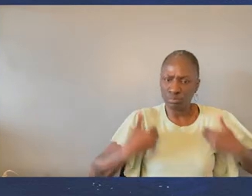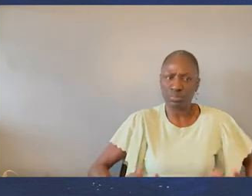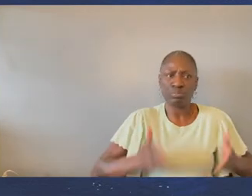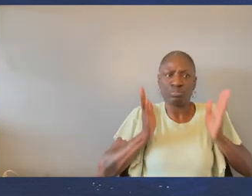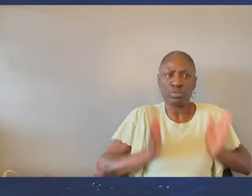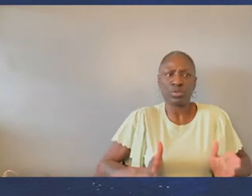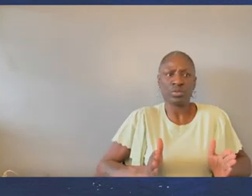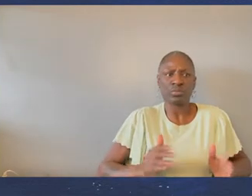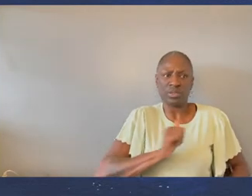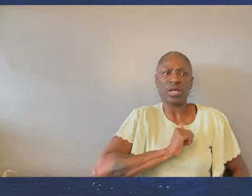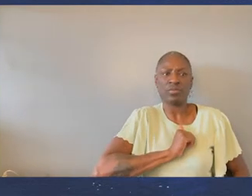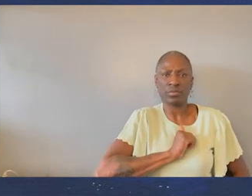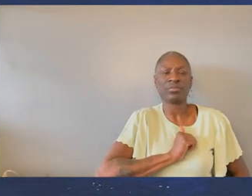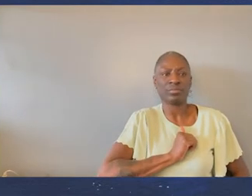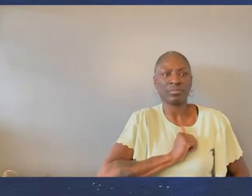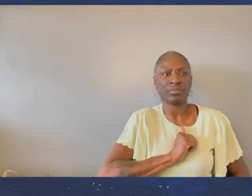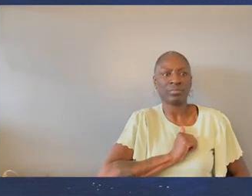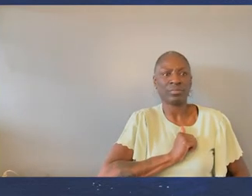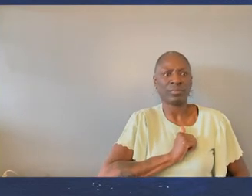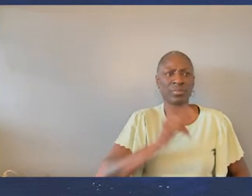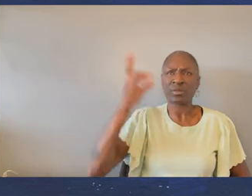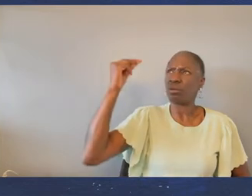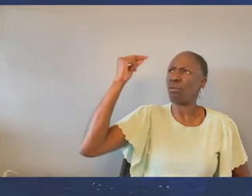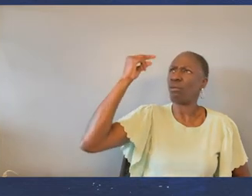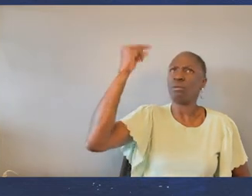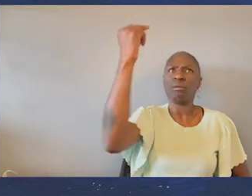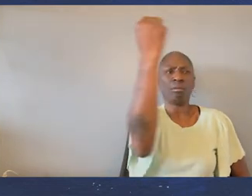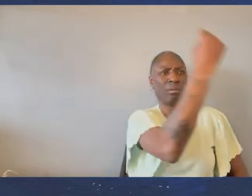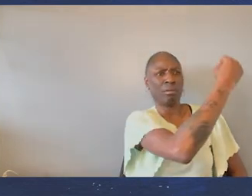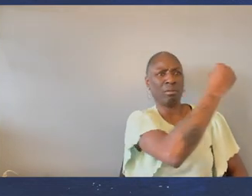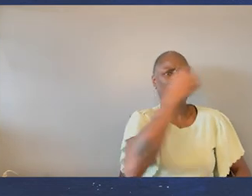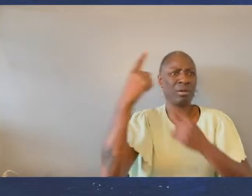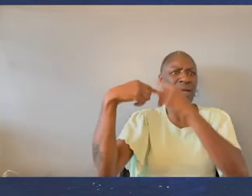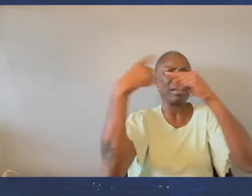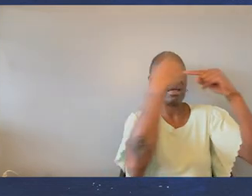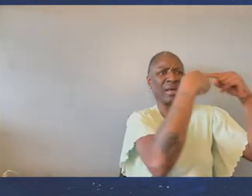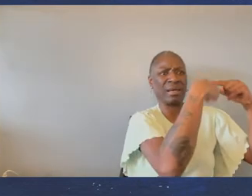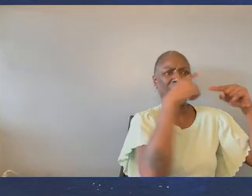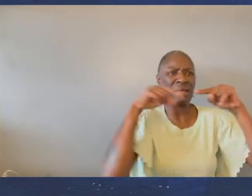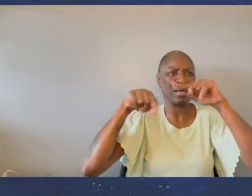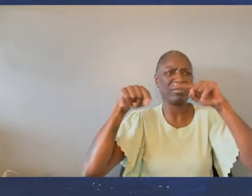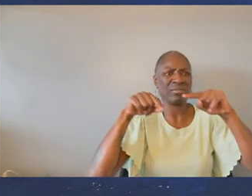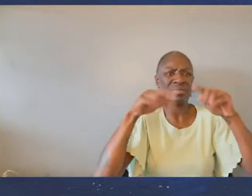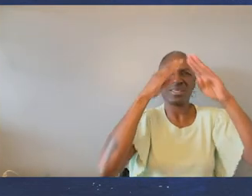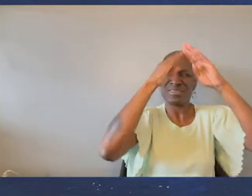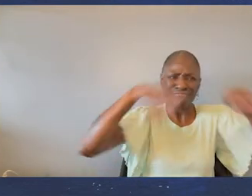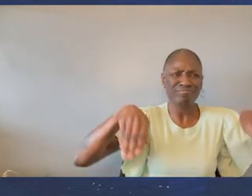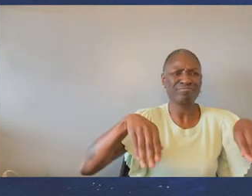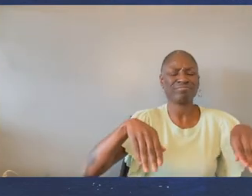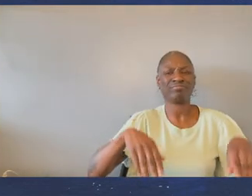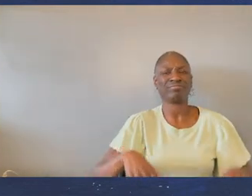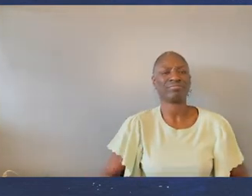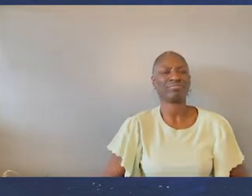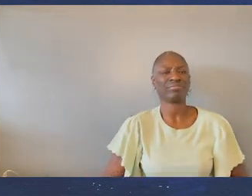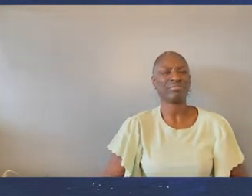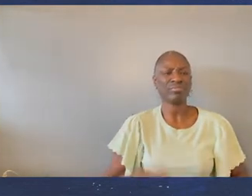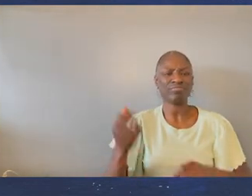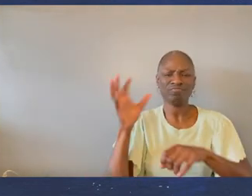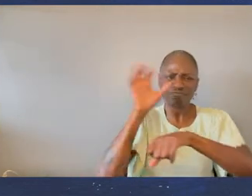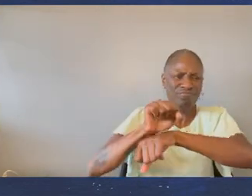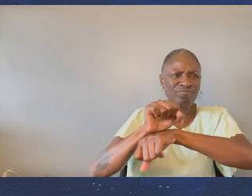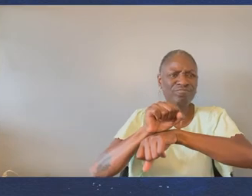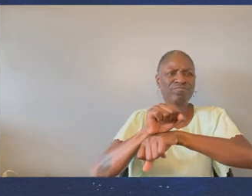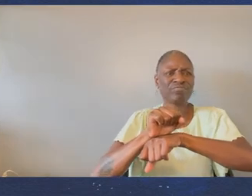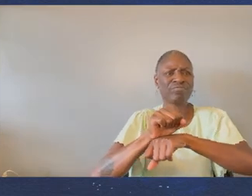was because they told me I couldn't do it. And I want to keep breaking ground and taking names